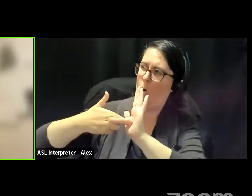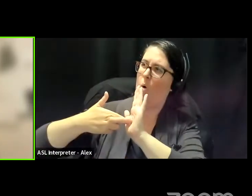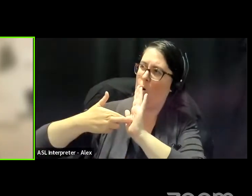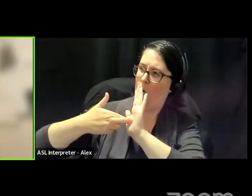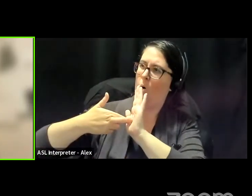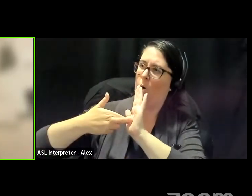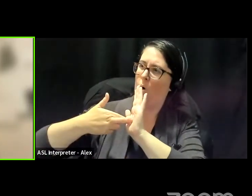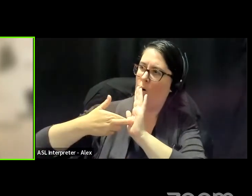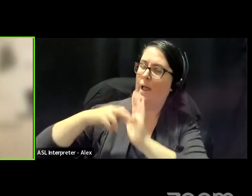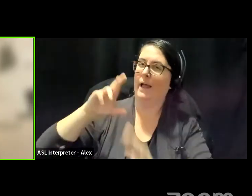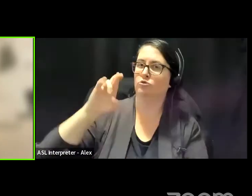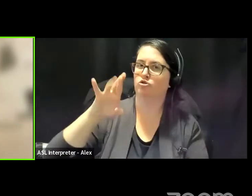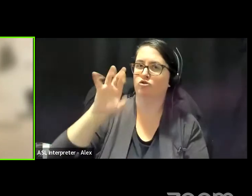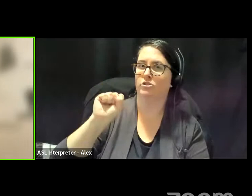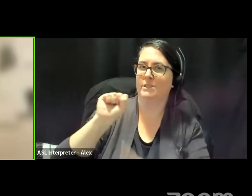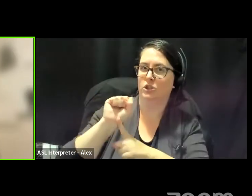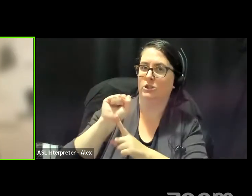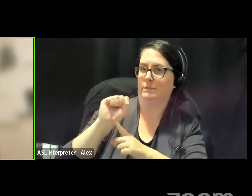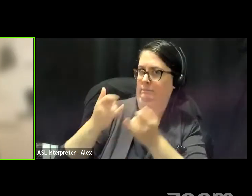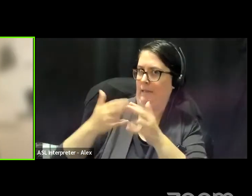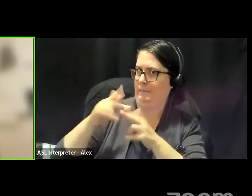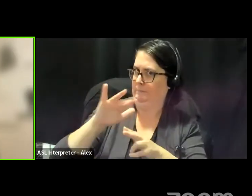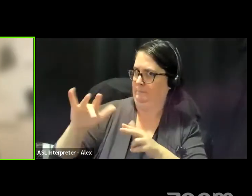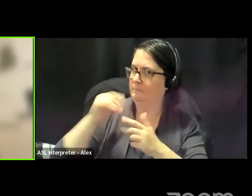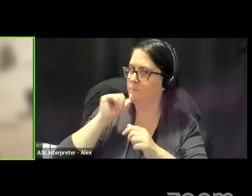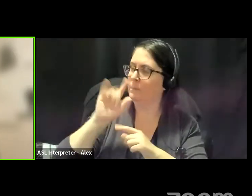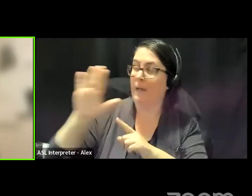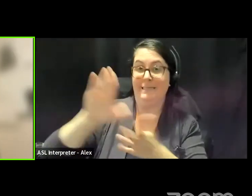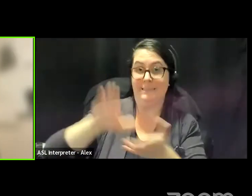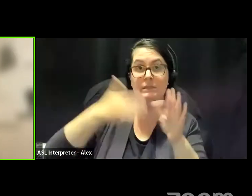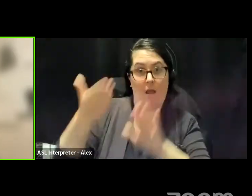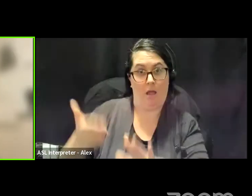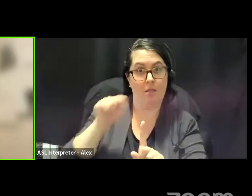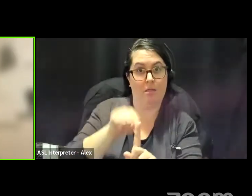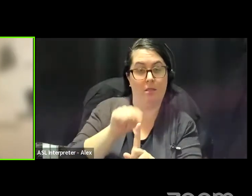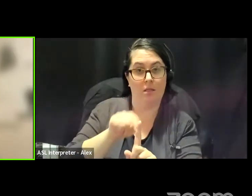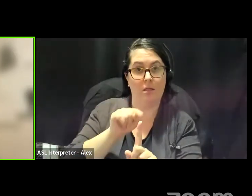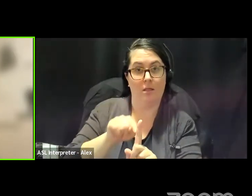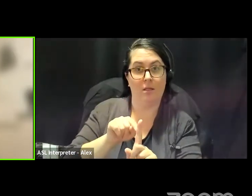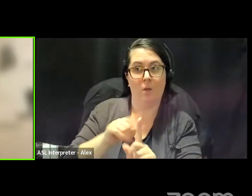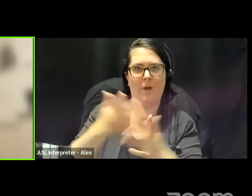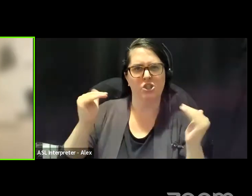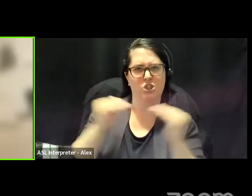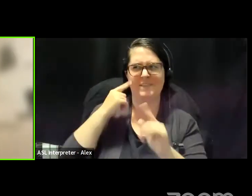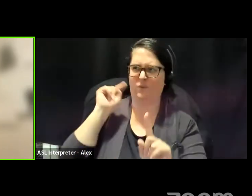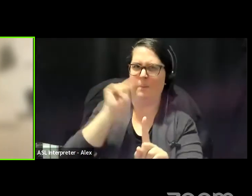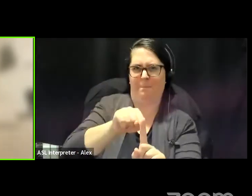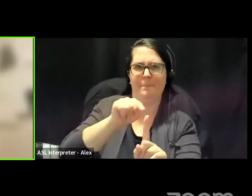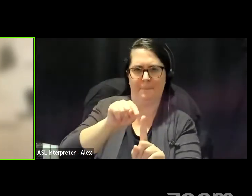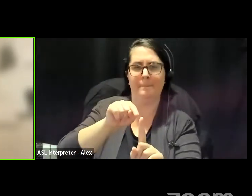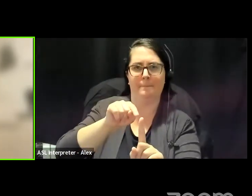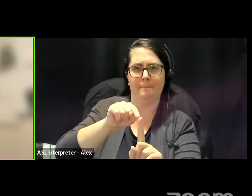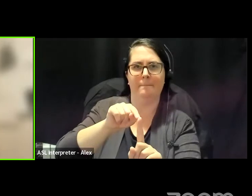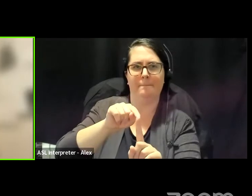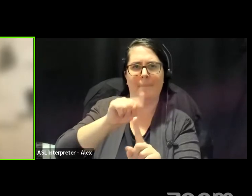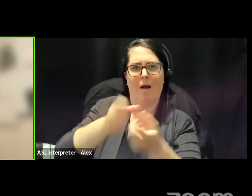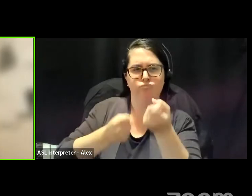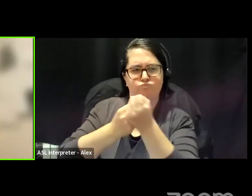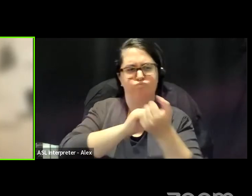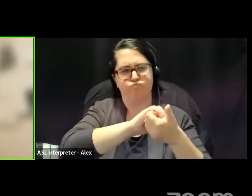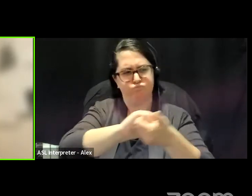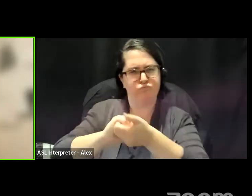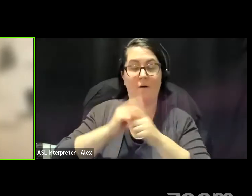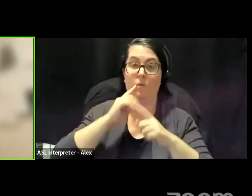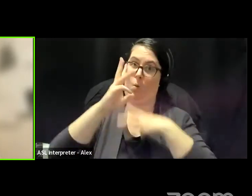Korchinski Paquette's death. The protests called for justice for Regis and in solidarity with actions happening